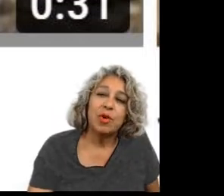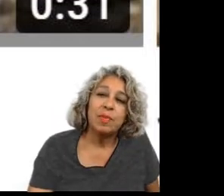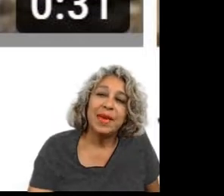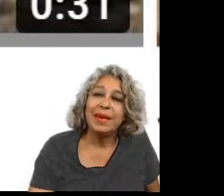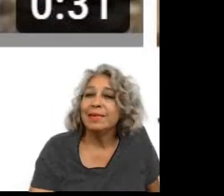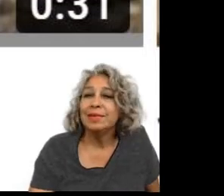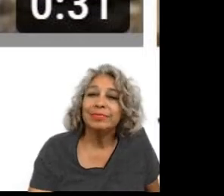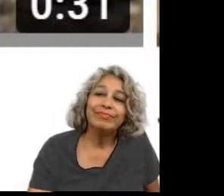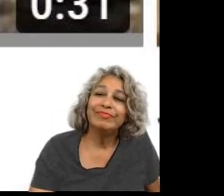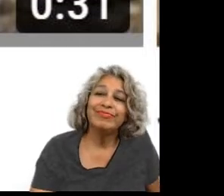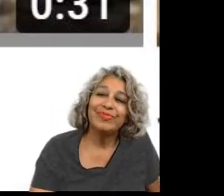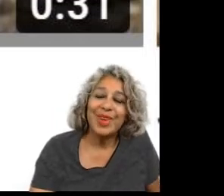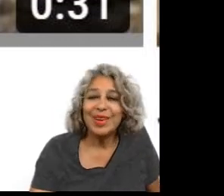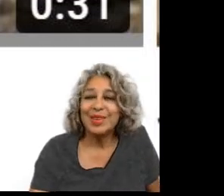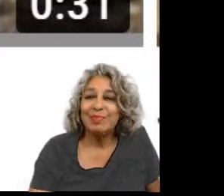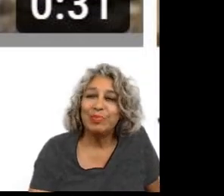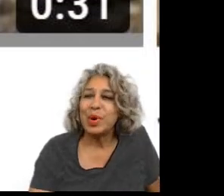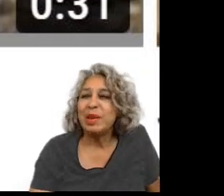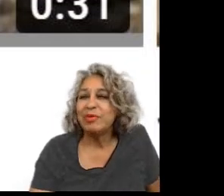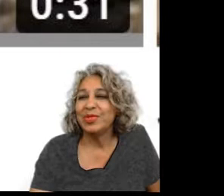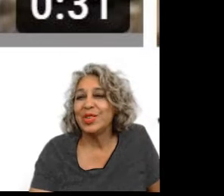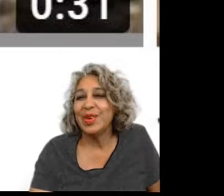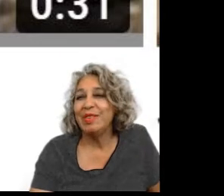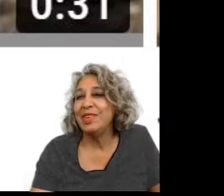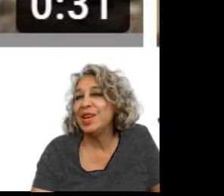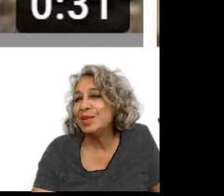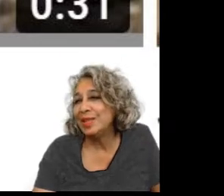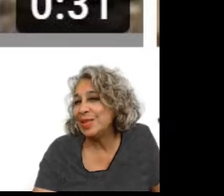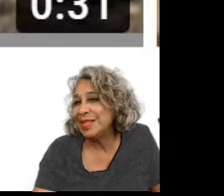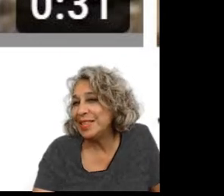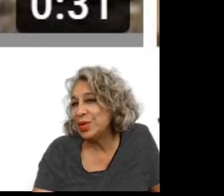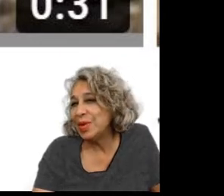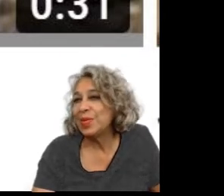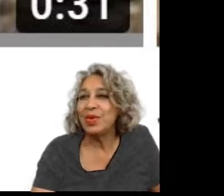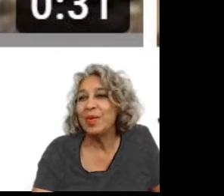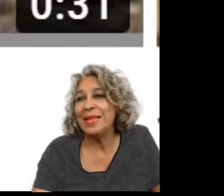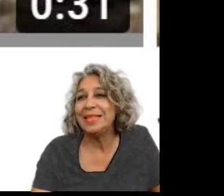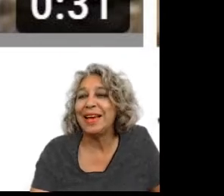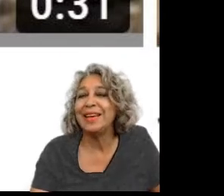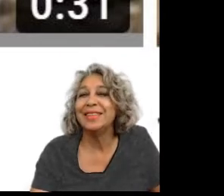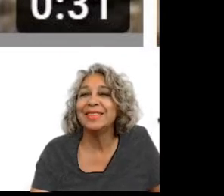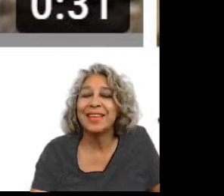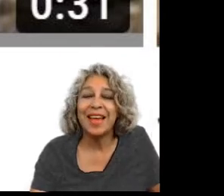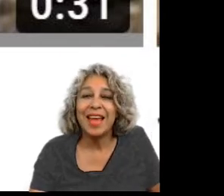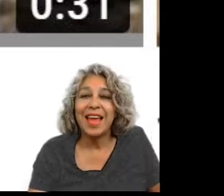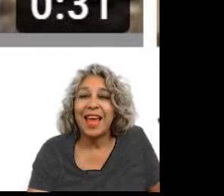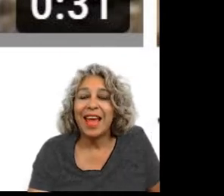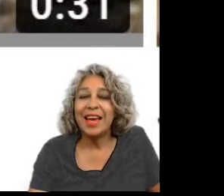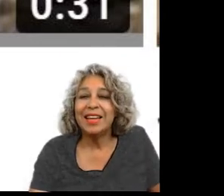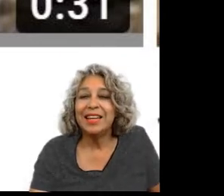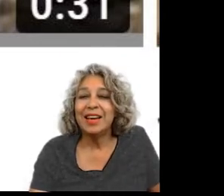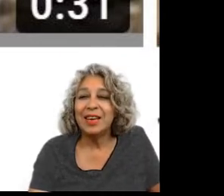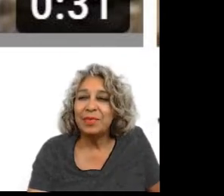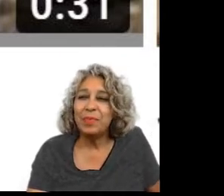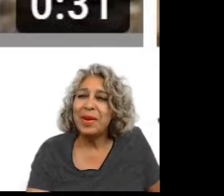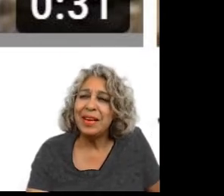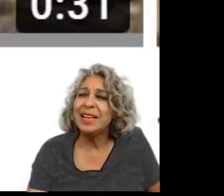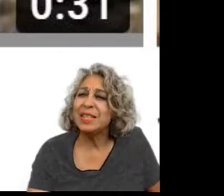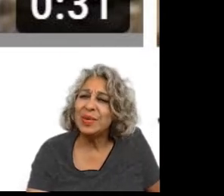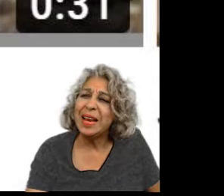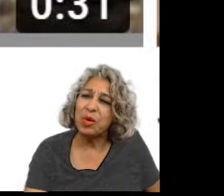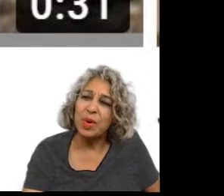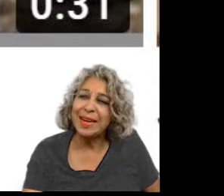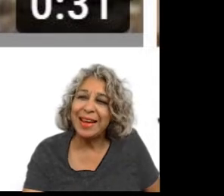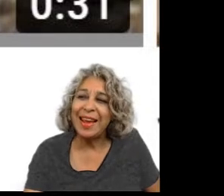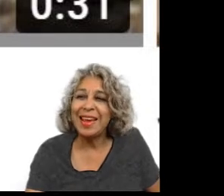informing brief videos as you can see it's only 31 seconds and it apparently